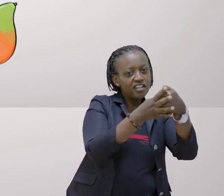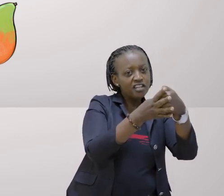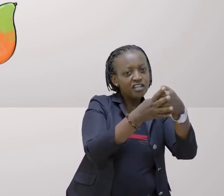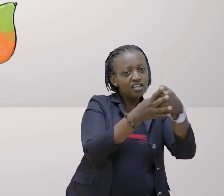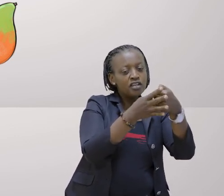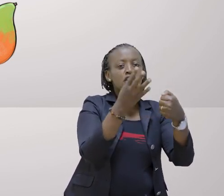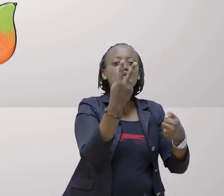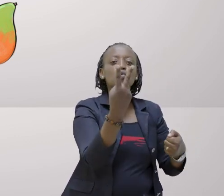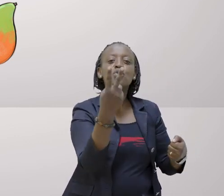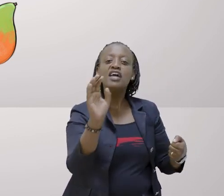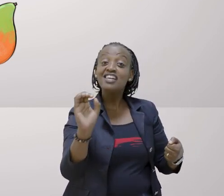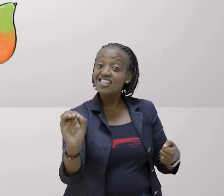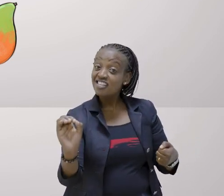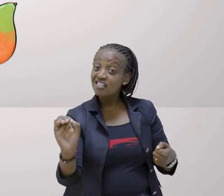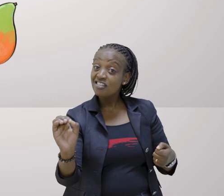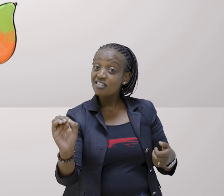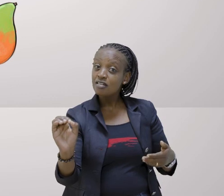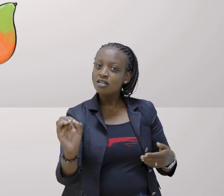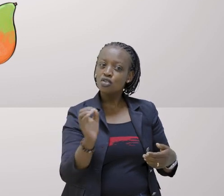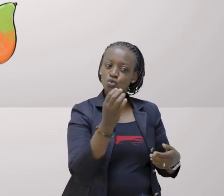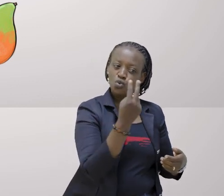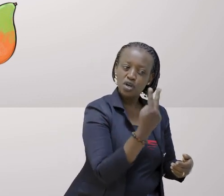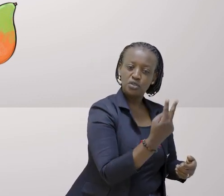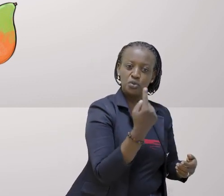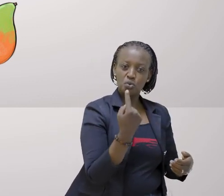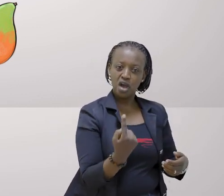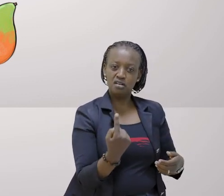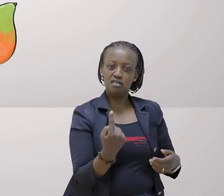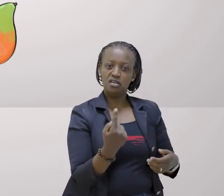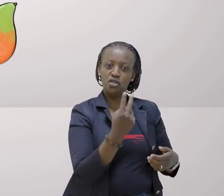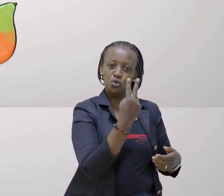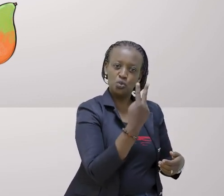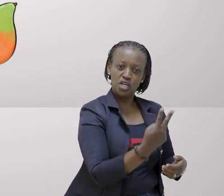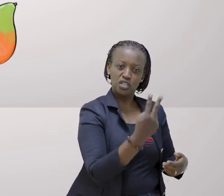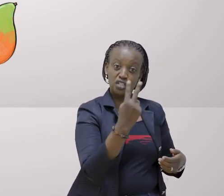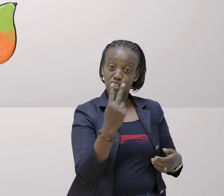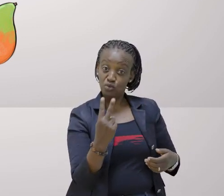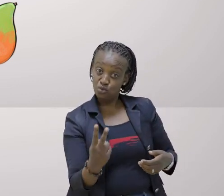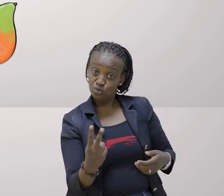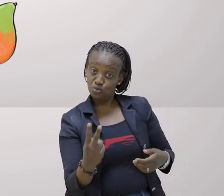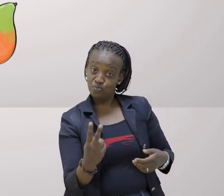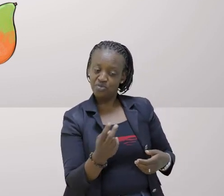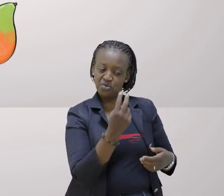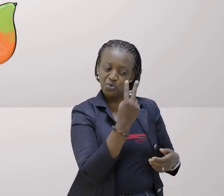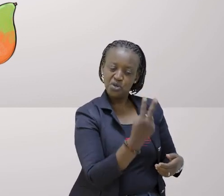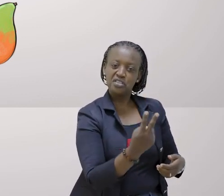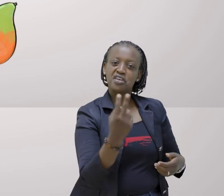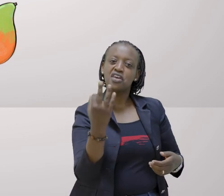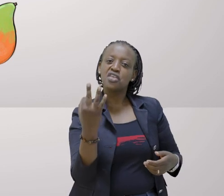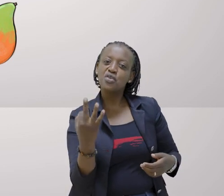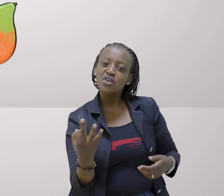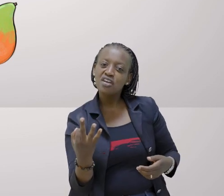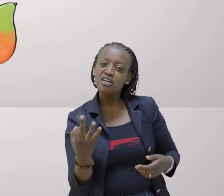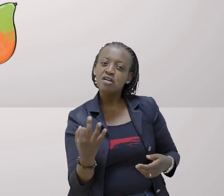19, 20 21, 22,